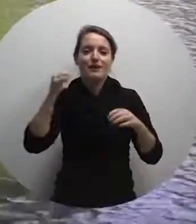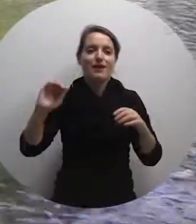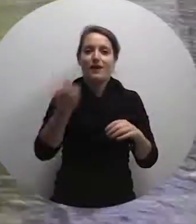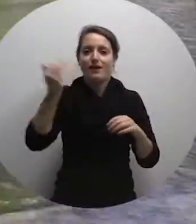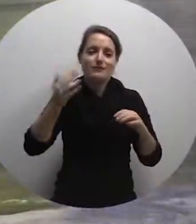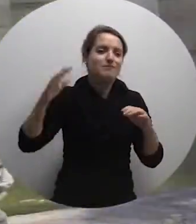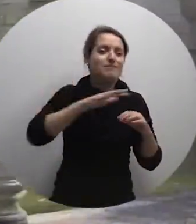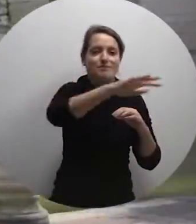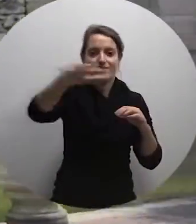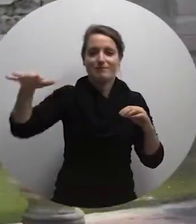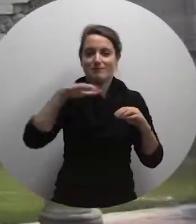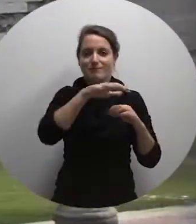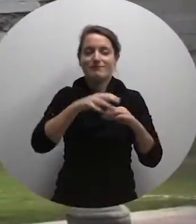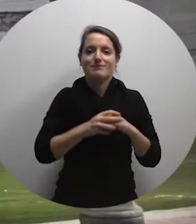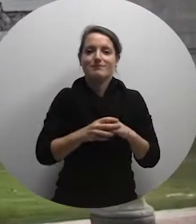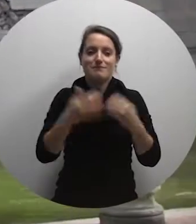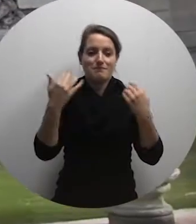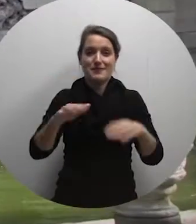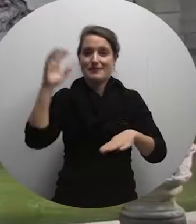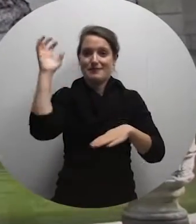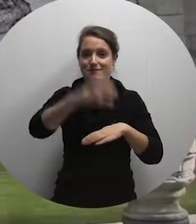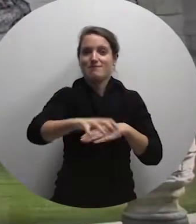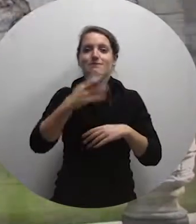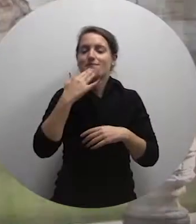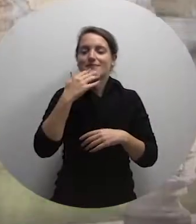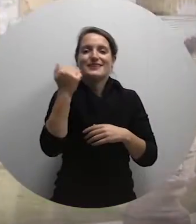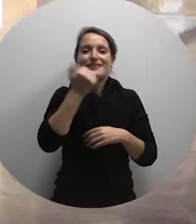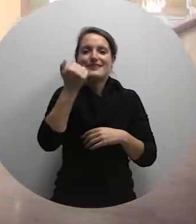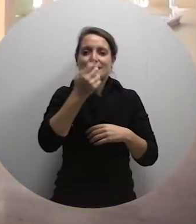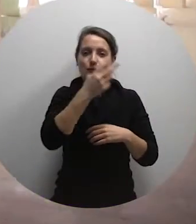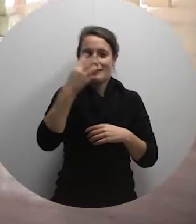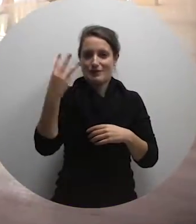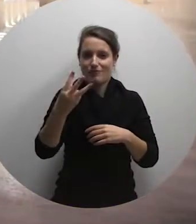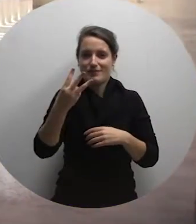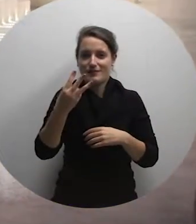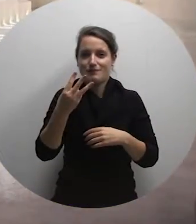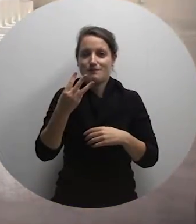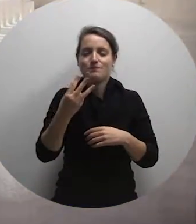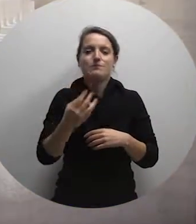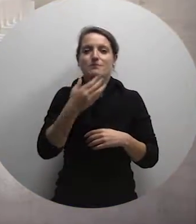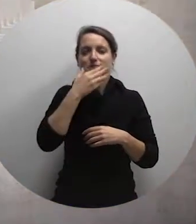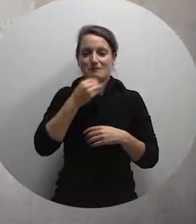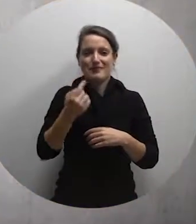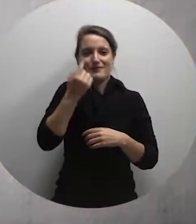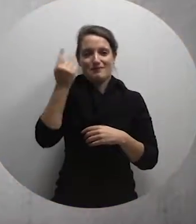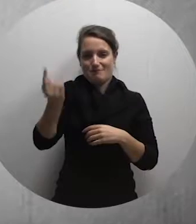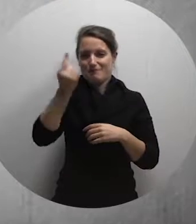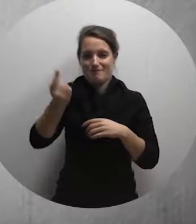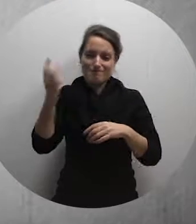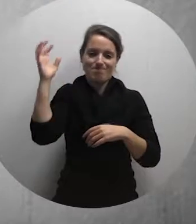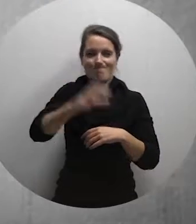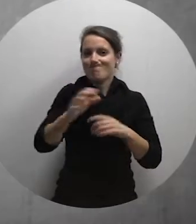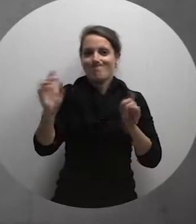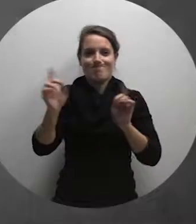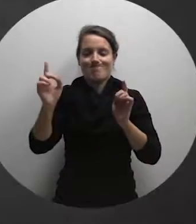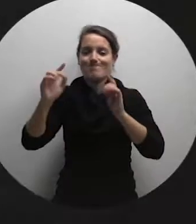This palace was built between 1623 and 1636 by Antoine de